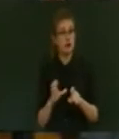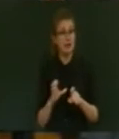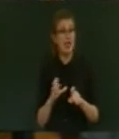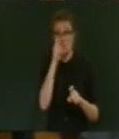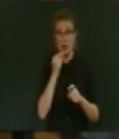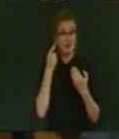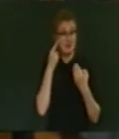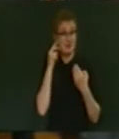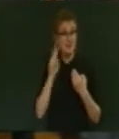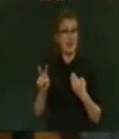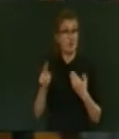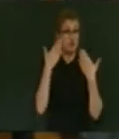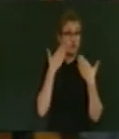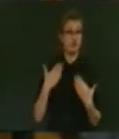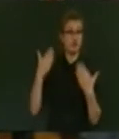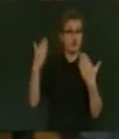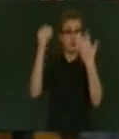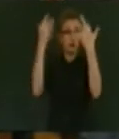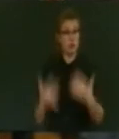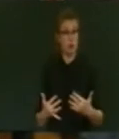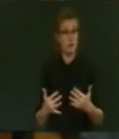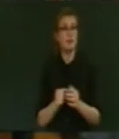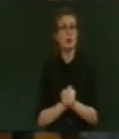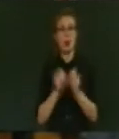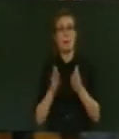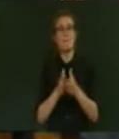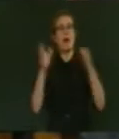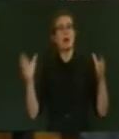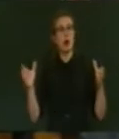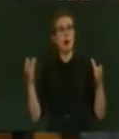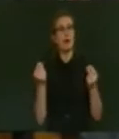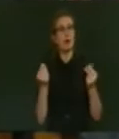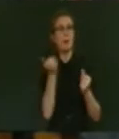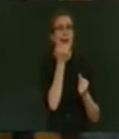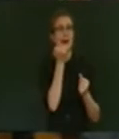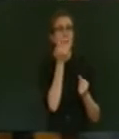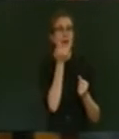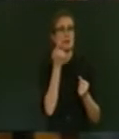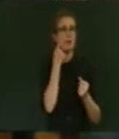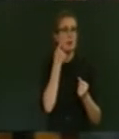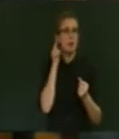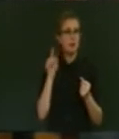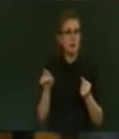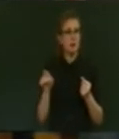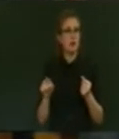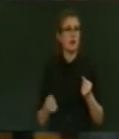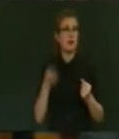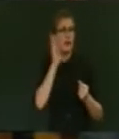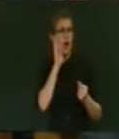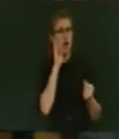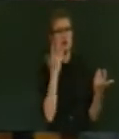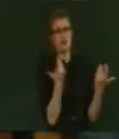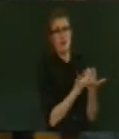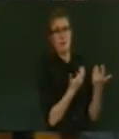Mr Speaker, let's just turn to the macroeconomic numbers for a moment, because you've heard a load of nonsense